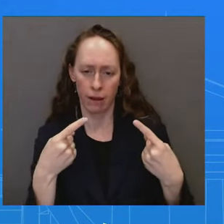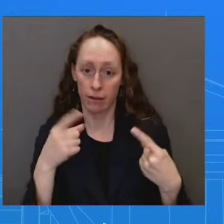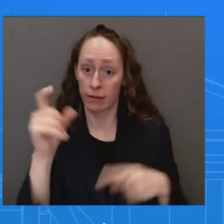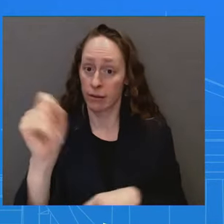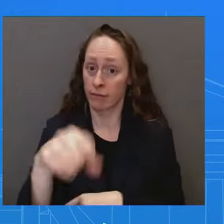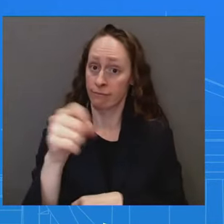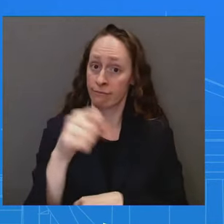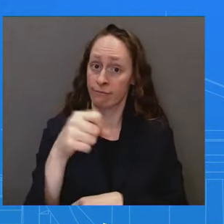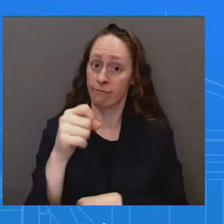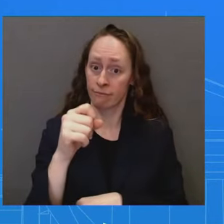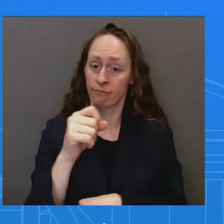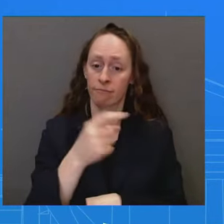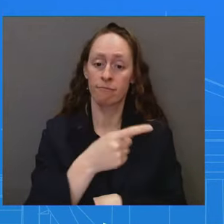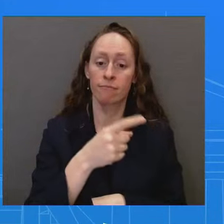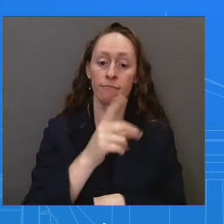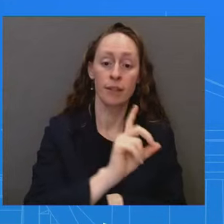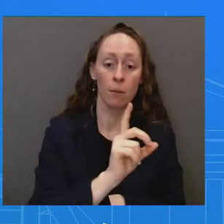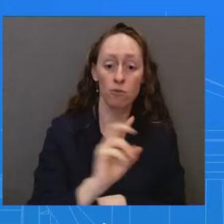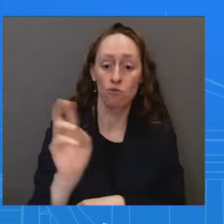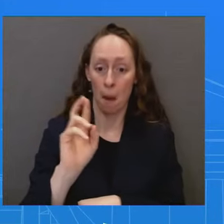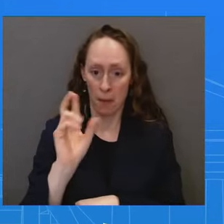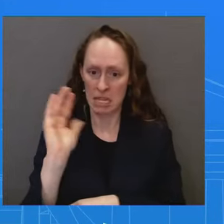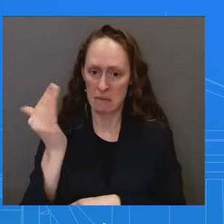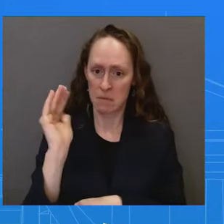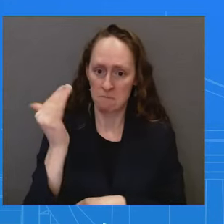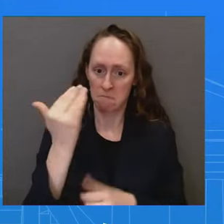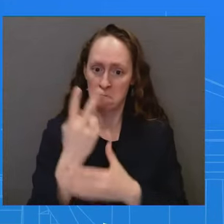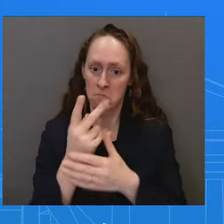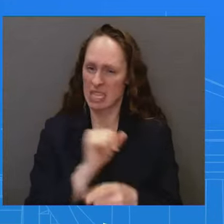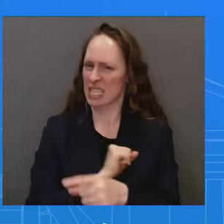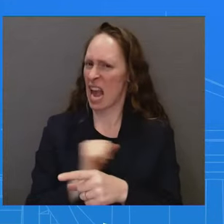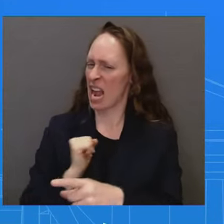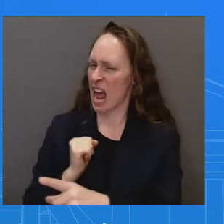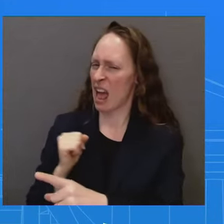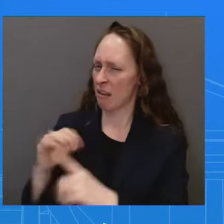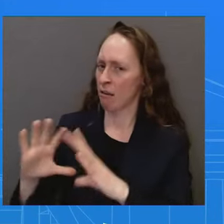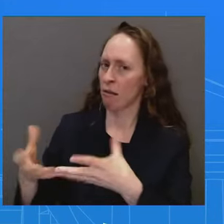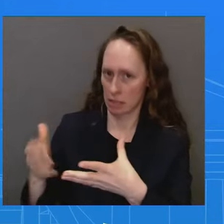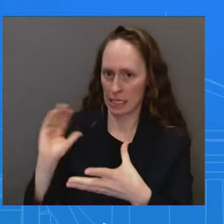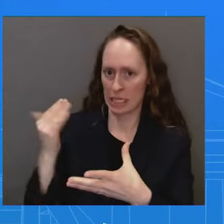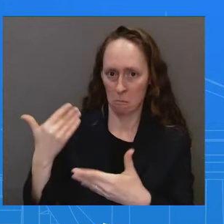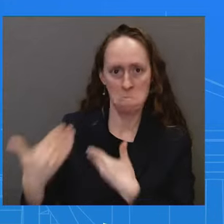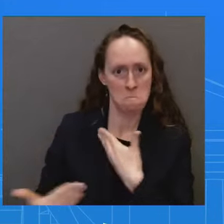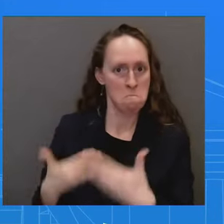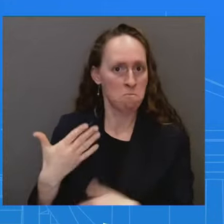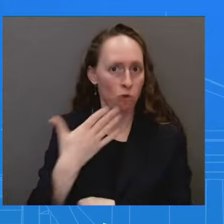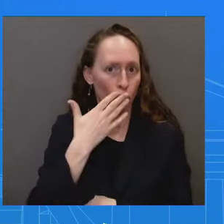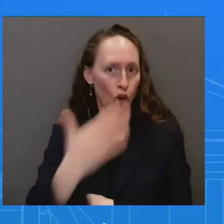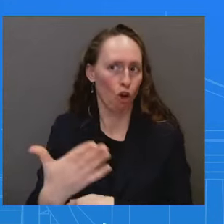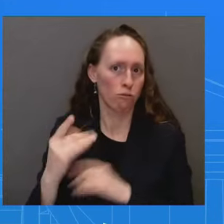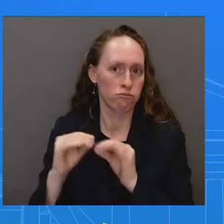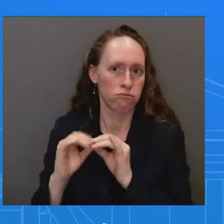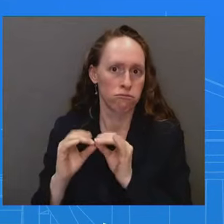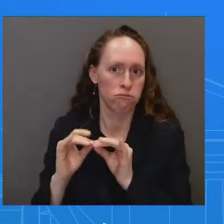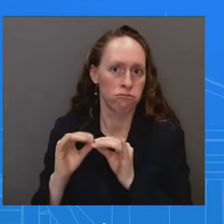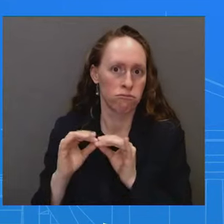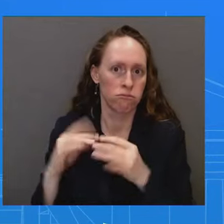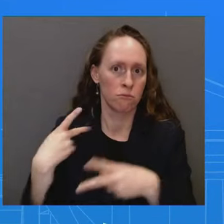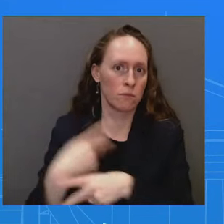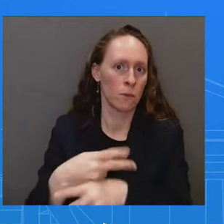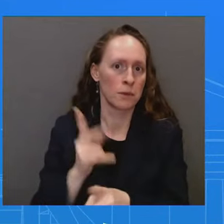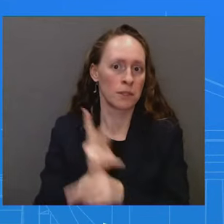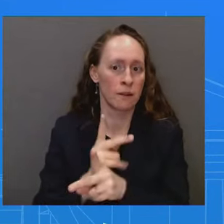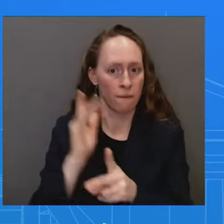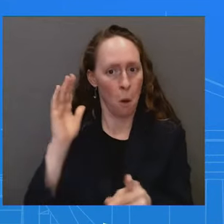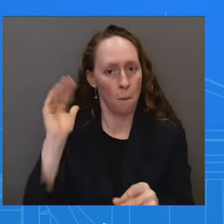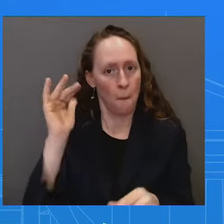we are hopeful. This is a President that is optimistic, as you know. We are hopeful that we will get to a bipartisan agreement. I know one of